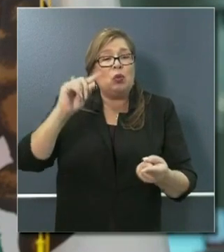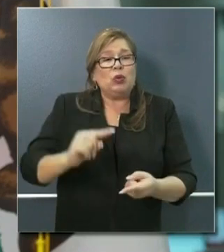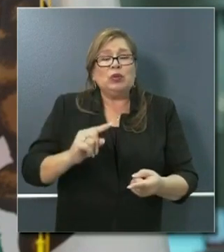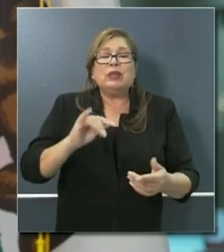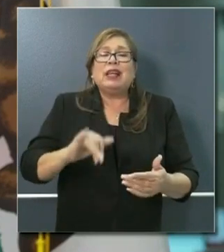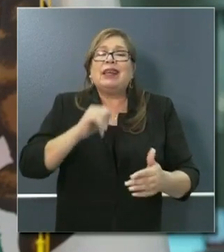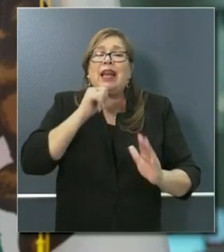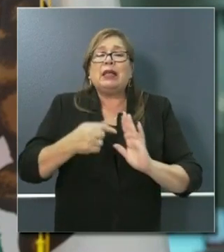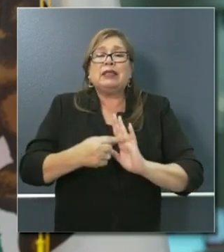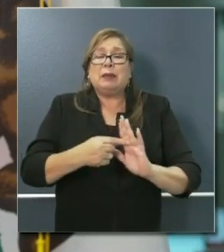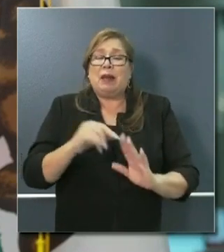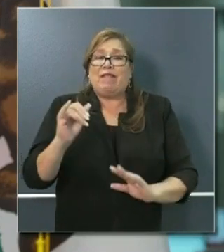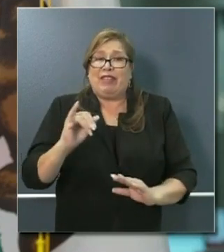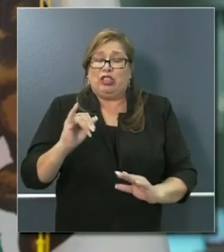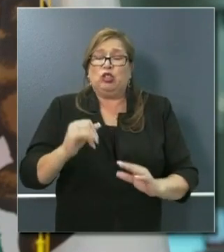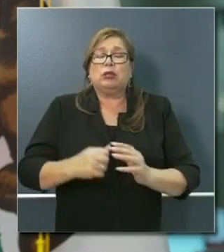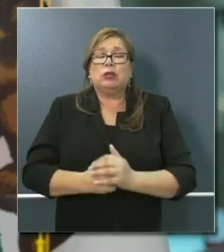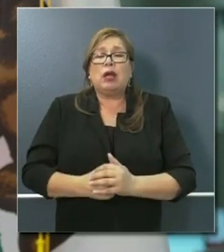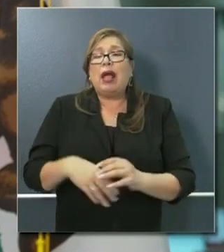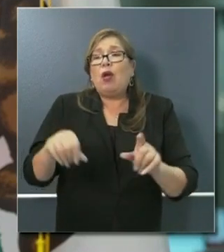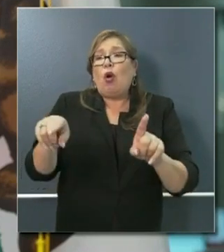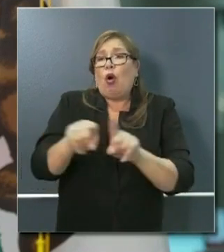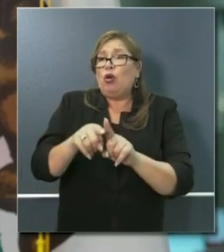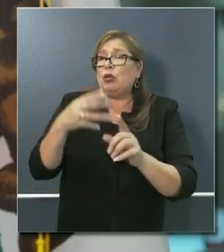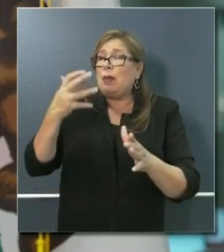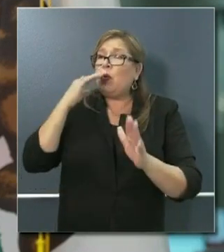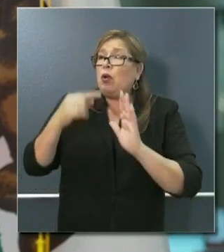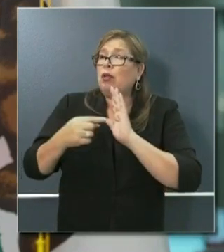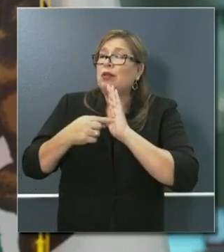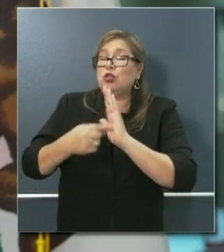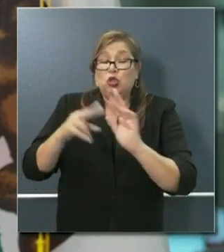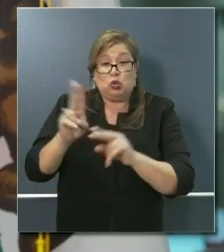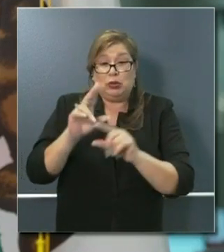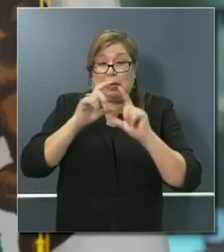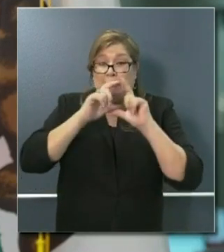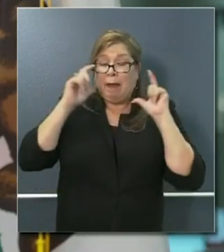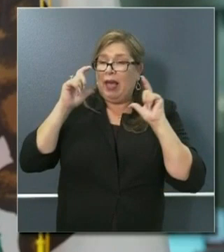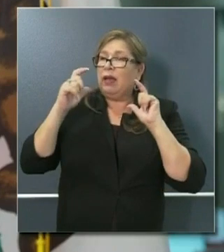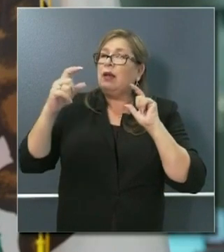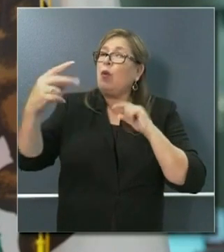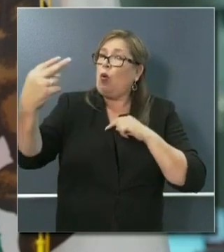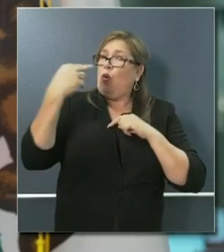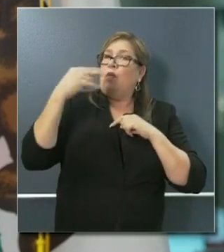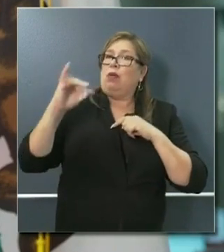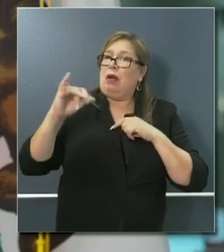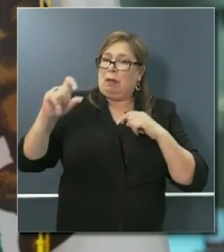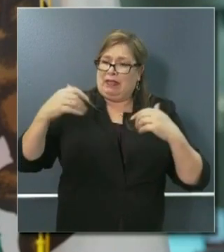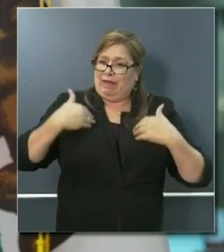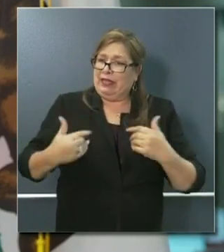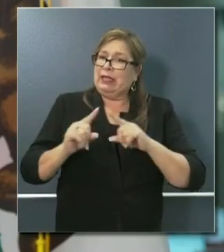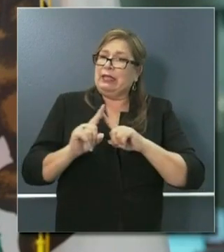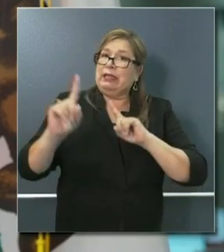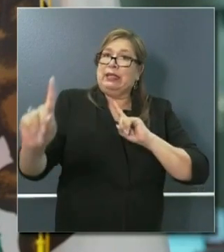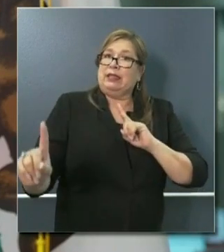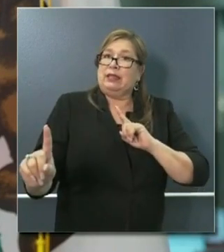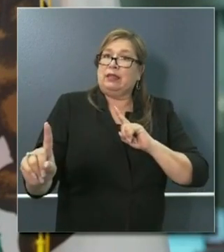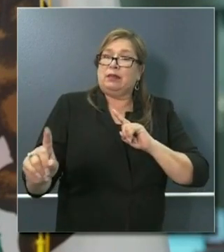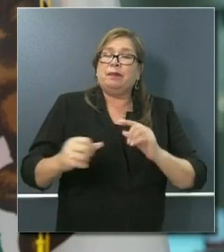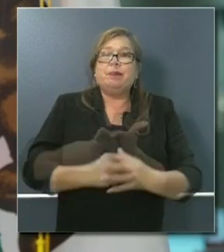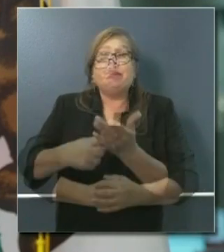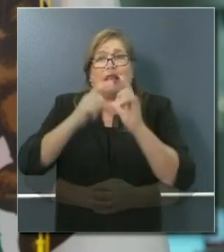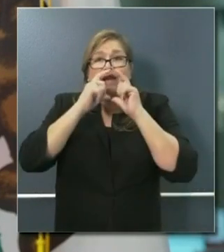THE CURRENT GUIDANCE WHICH SAYS PEOPLE SHOULD NOT WEAR THEM UNLESS THEY ARE SICK OR CARING FOR A SICK PERSON. HERE'S WHAT THE CALIFORNIA DIRECTOR OF PUBLIC HEALTH IS SAYING TONIGHT.